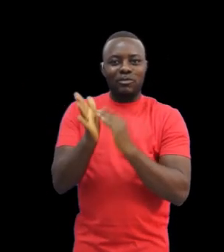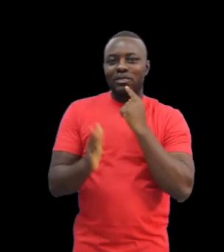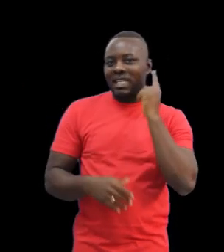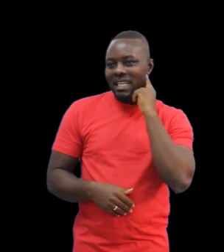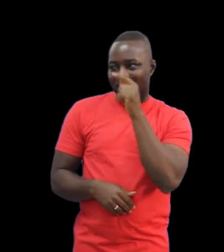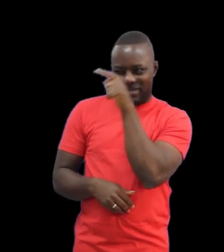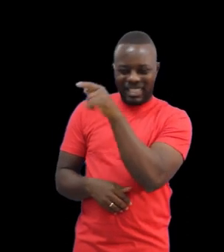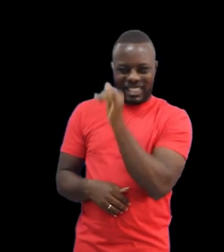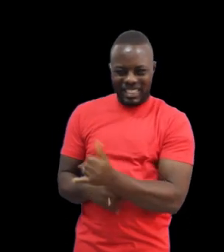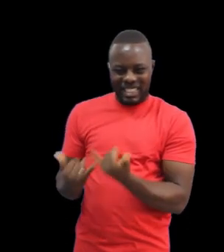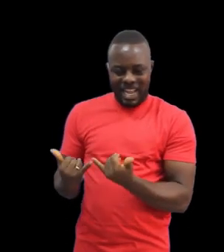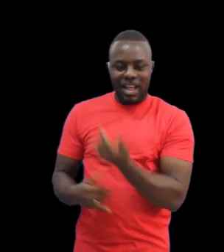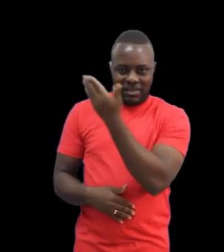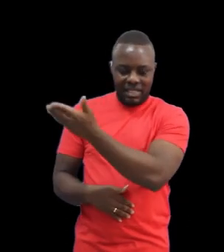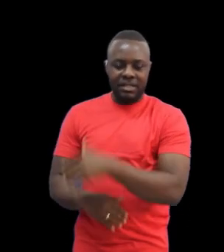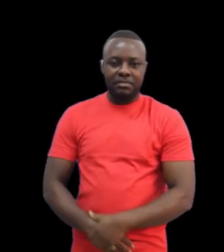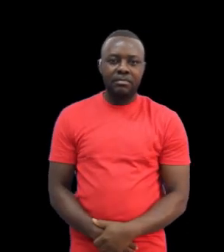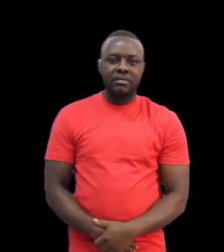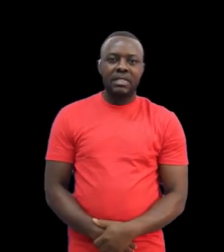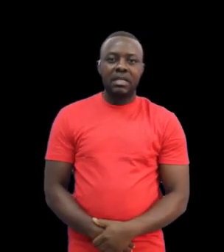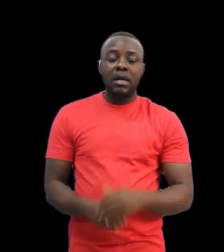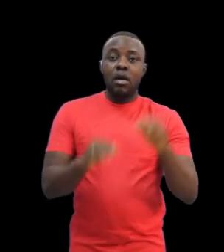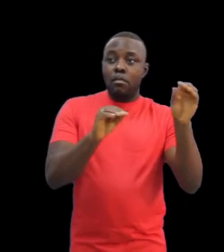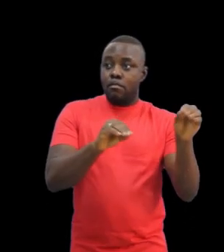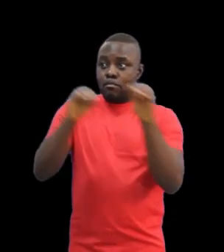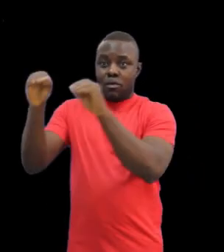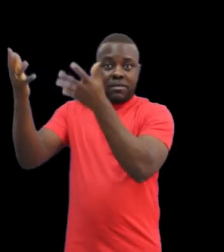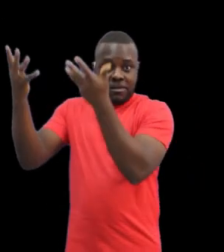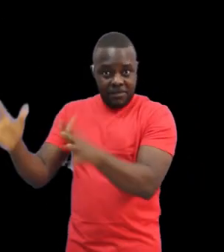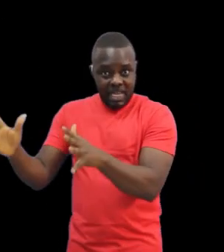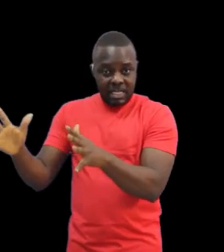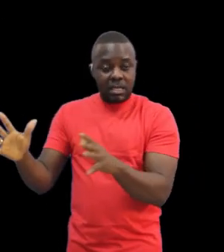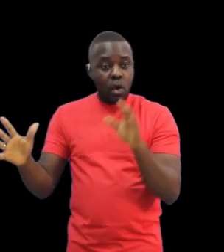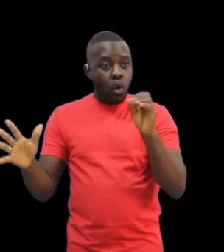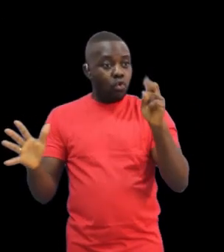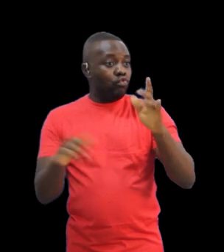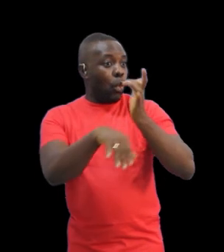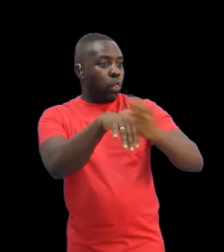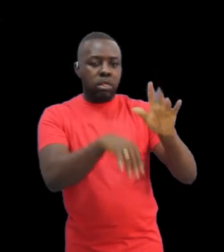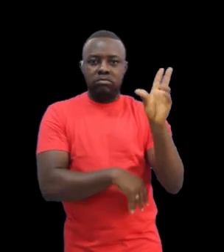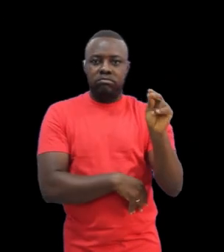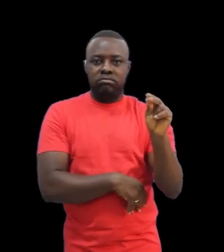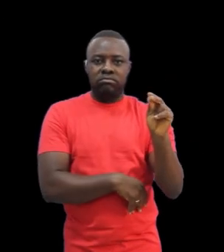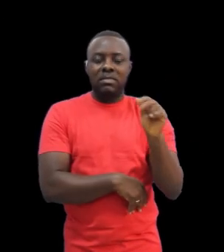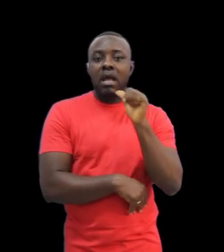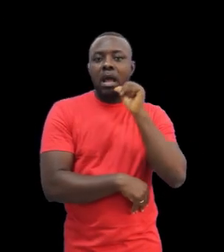The original site in Osu continued to offer adult deaf education, led by the teachers Foster had trained